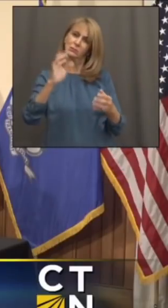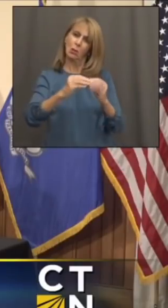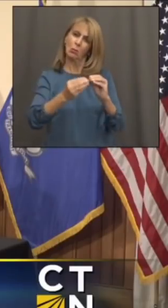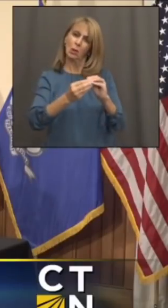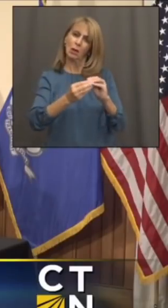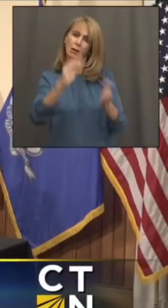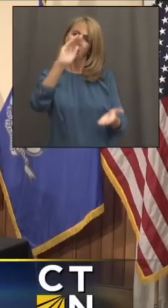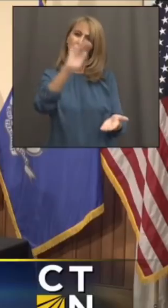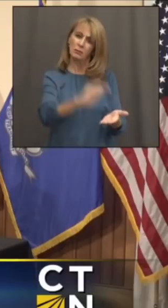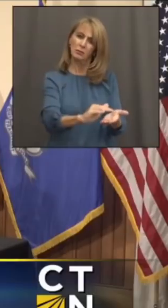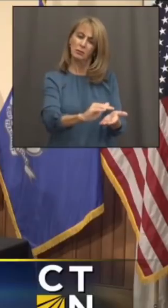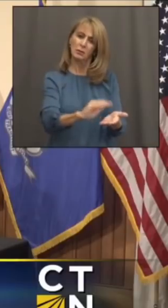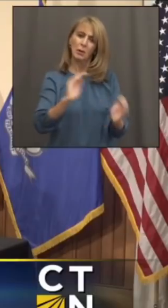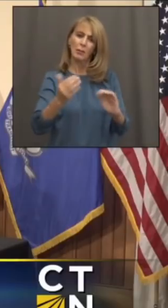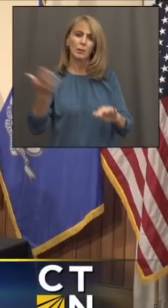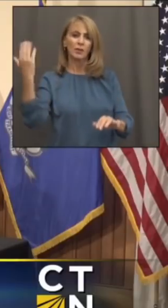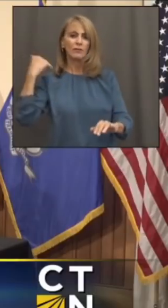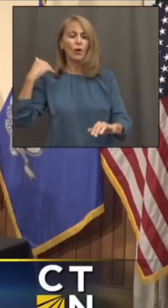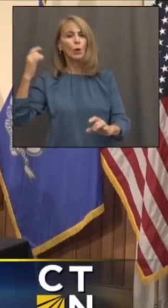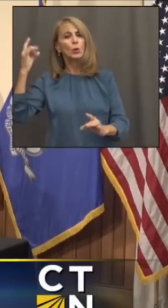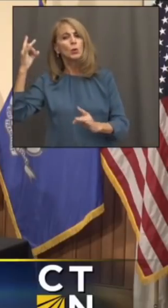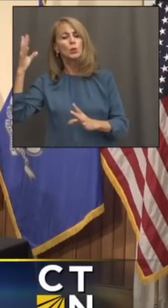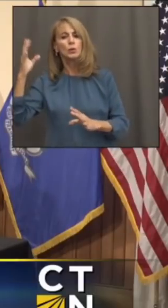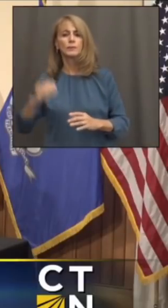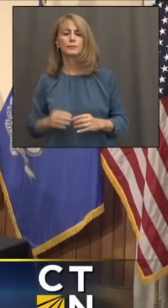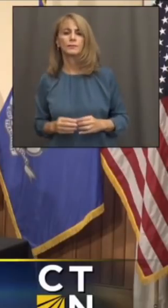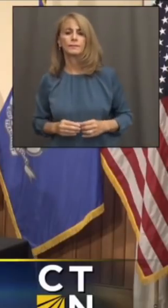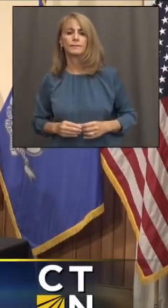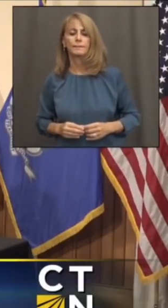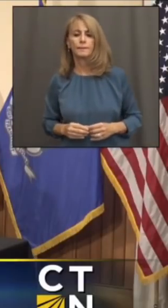there in terms of the case count.